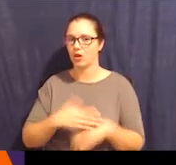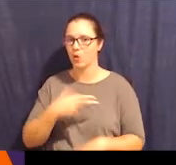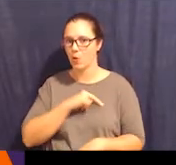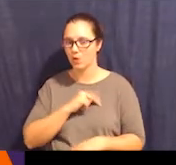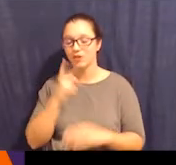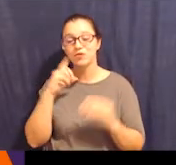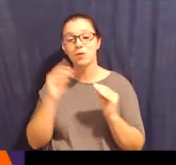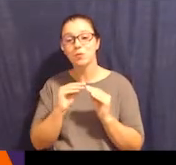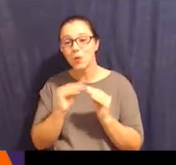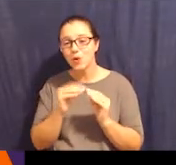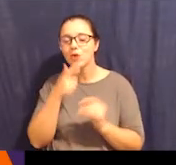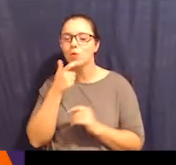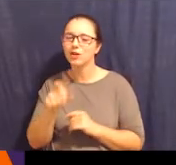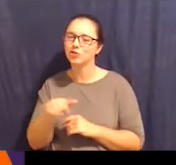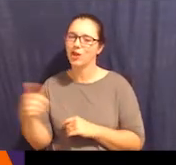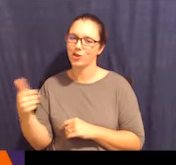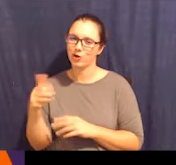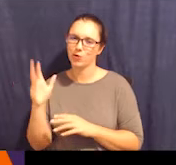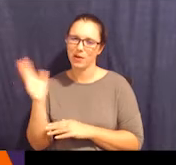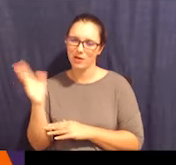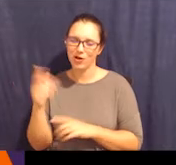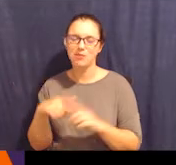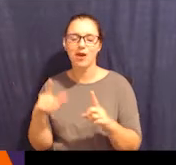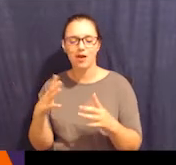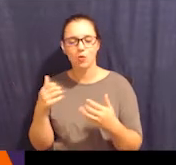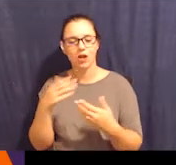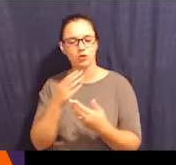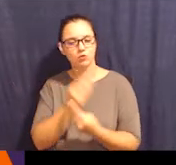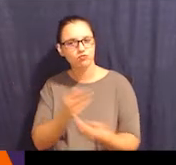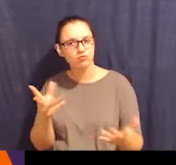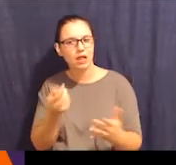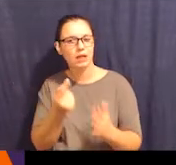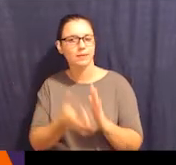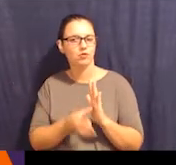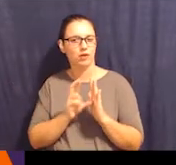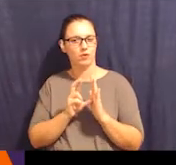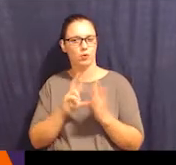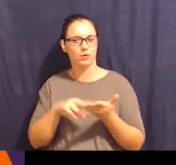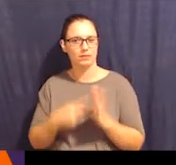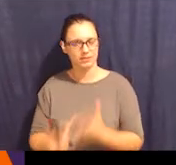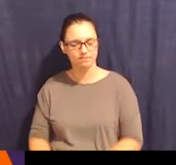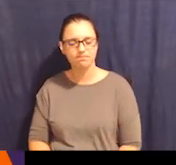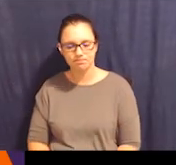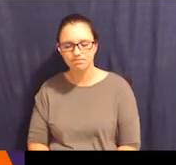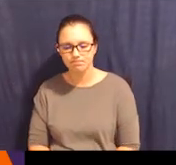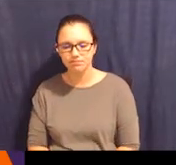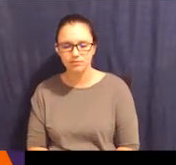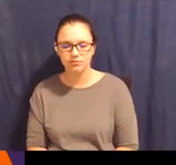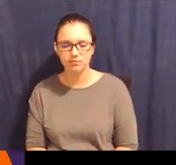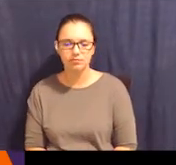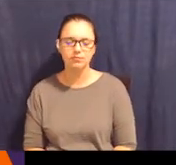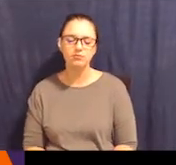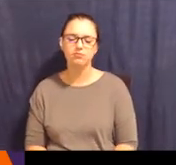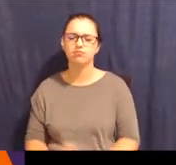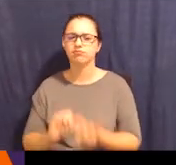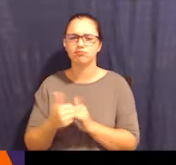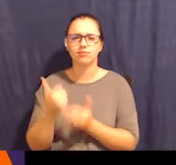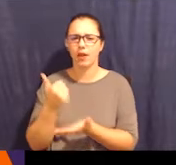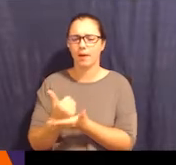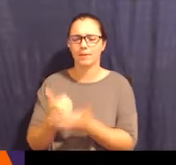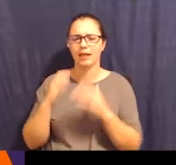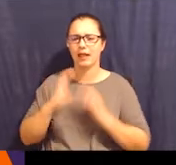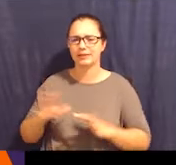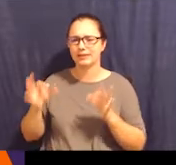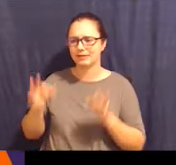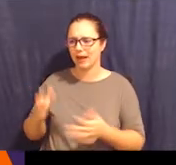own. For more about this, watch our other webinar, but I wanted to give everyone a bit of a review. So how do I help